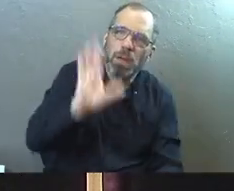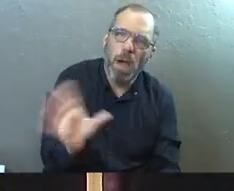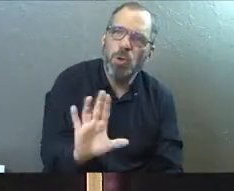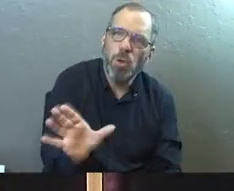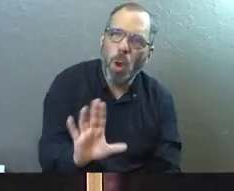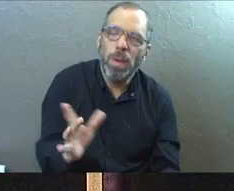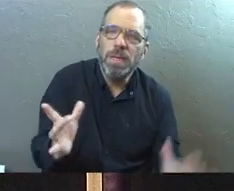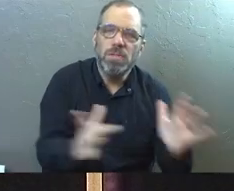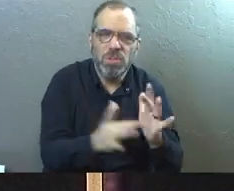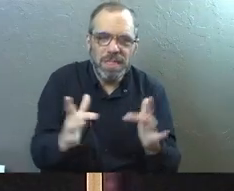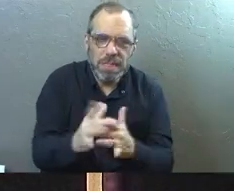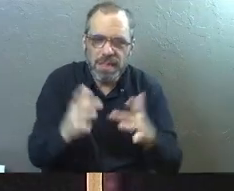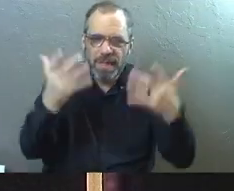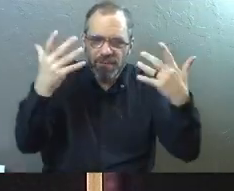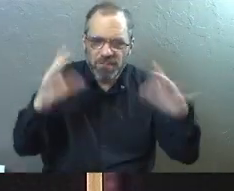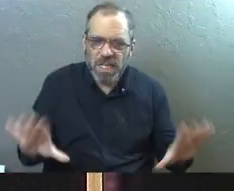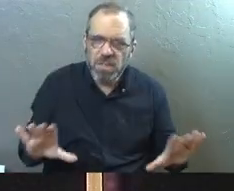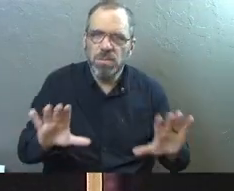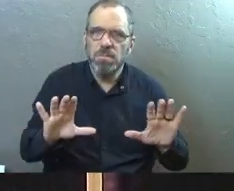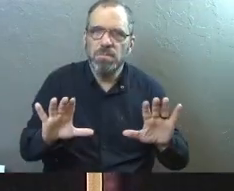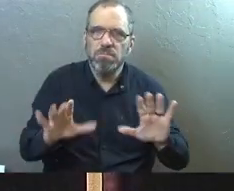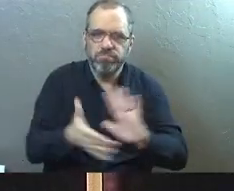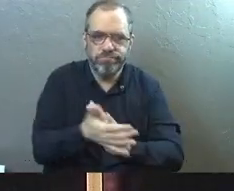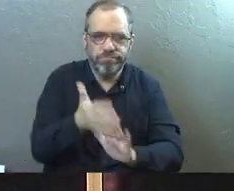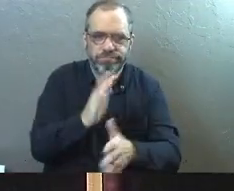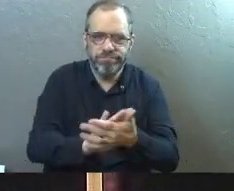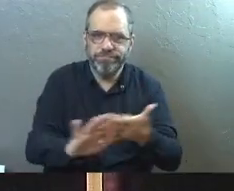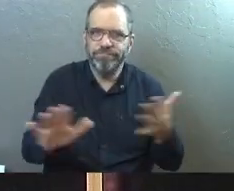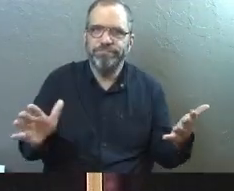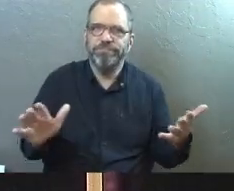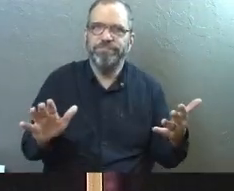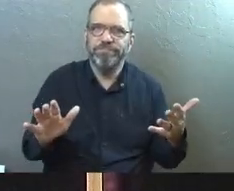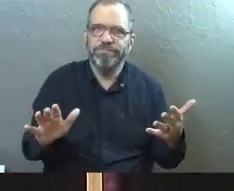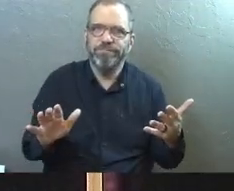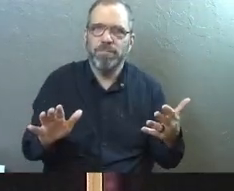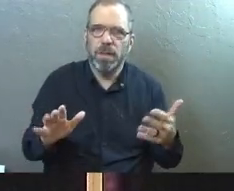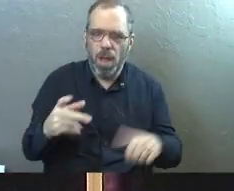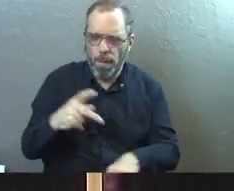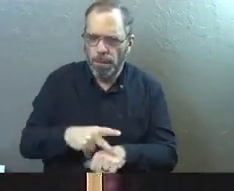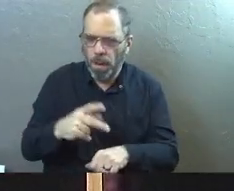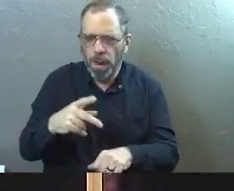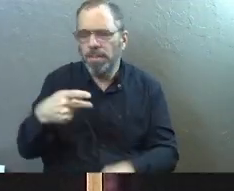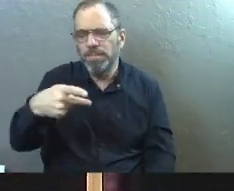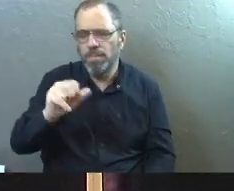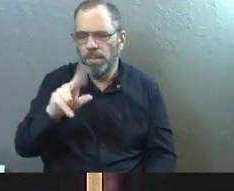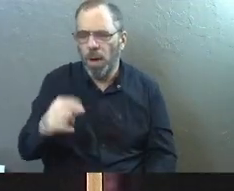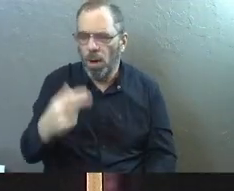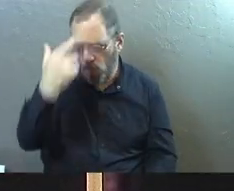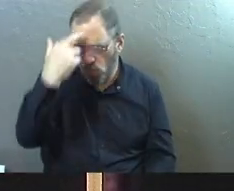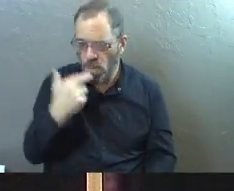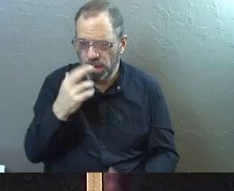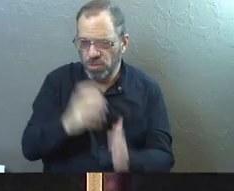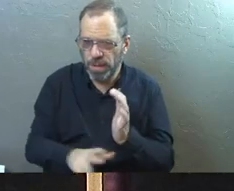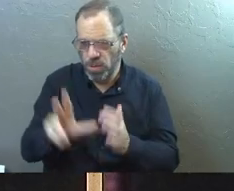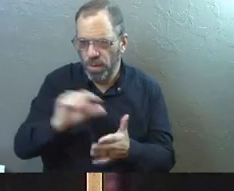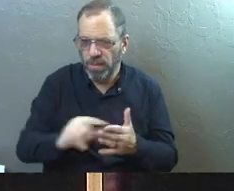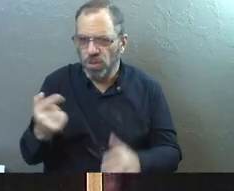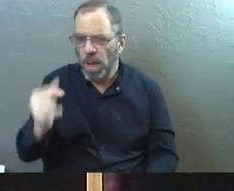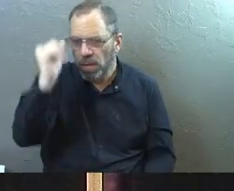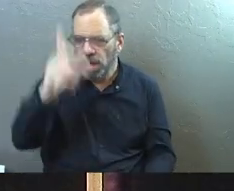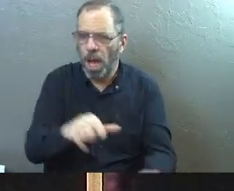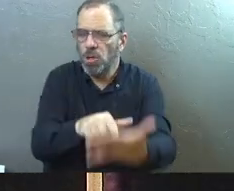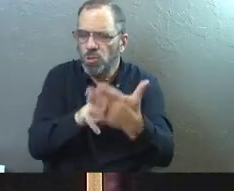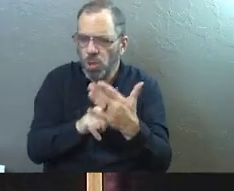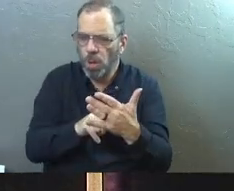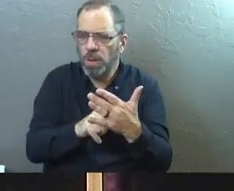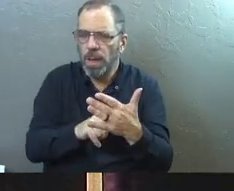Not anymore. Jesus has made that happen, right? This is what Paul says in Romans 3 verse 21. But now God has shown us